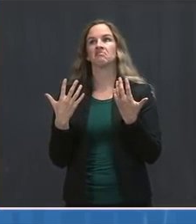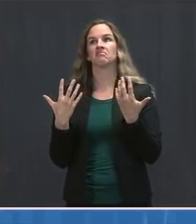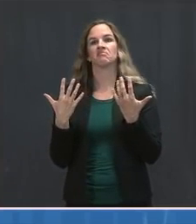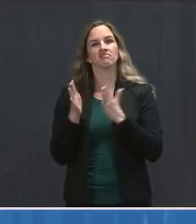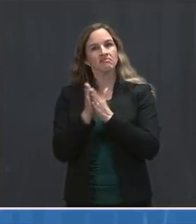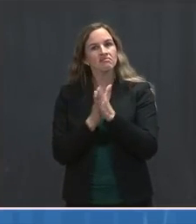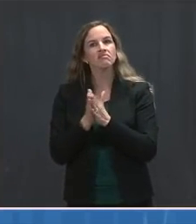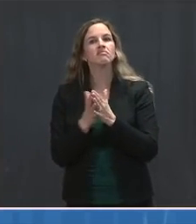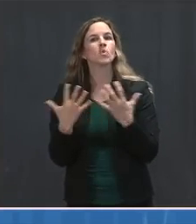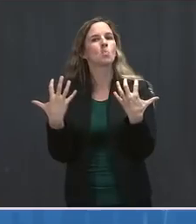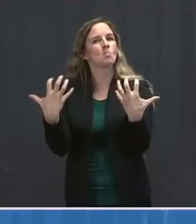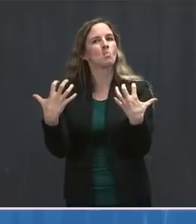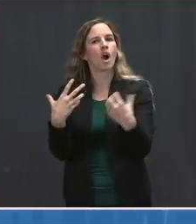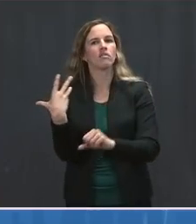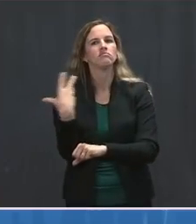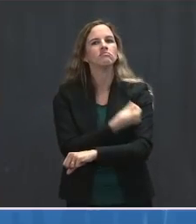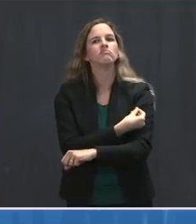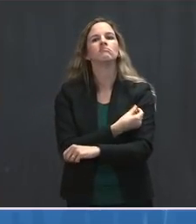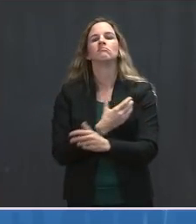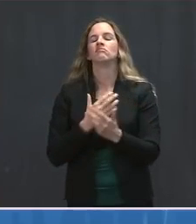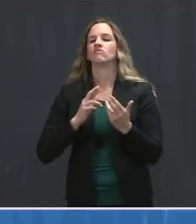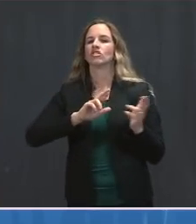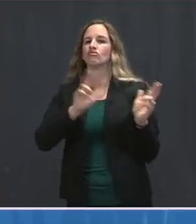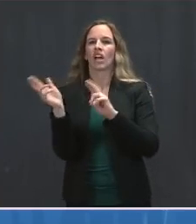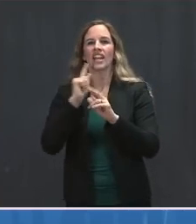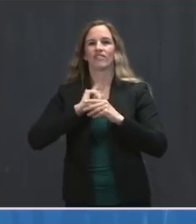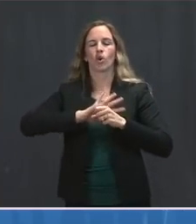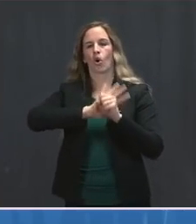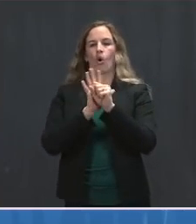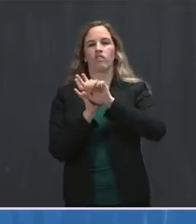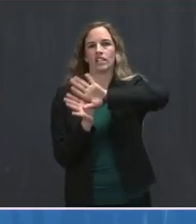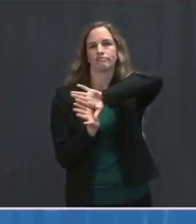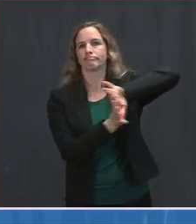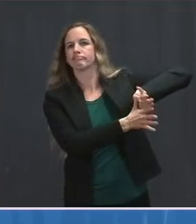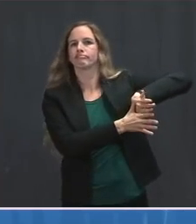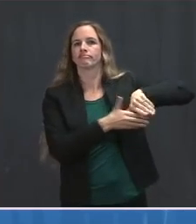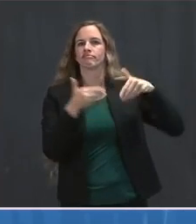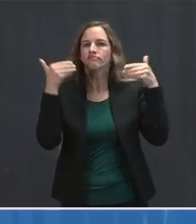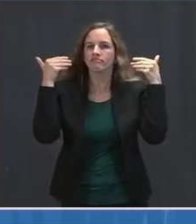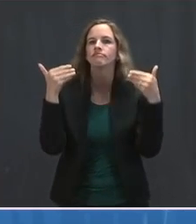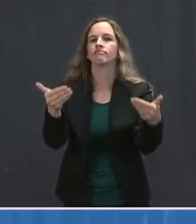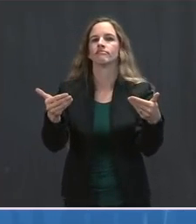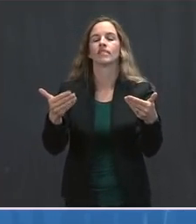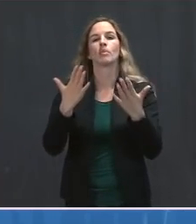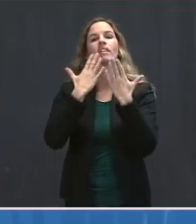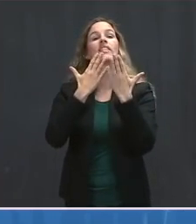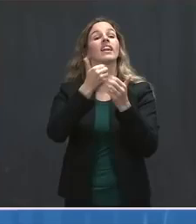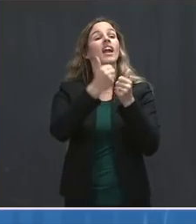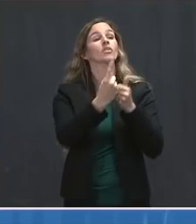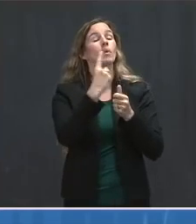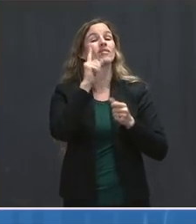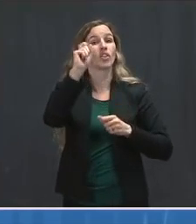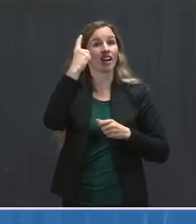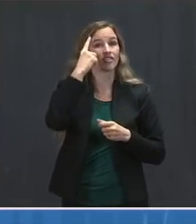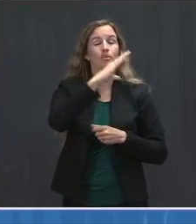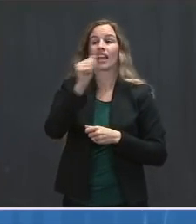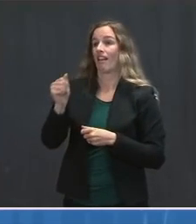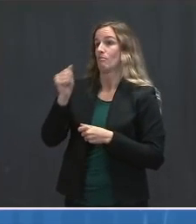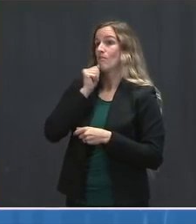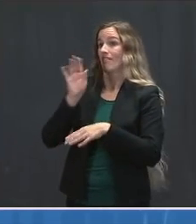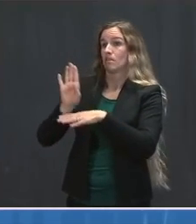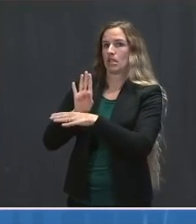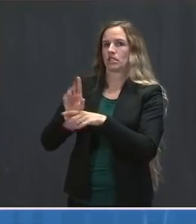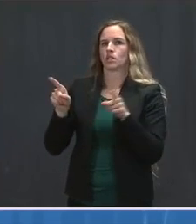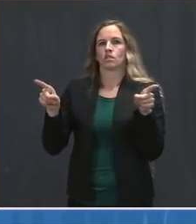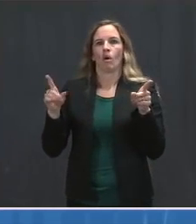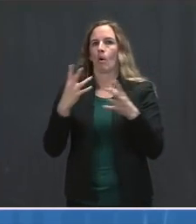vaccinations and eager to move beyond this pandemic. And I want to thank everybody on the government side and in the private sector who has been